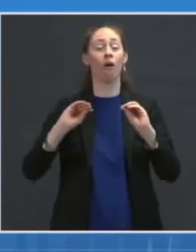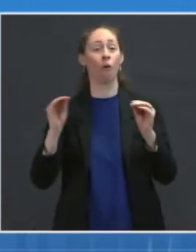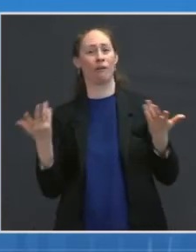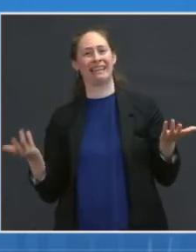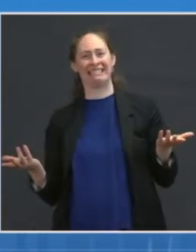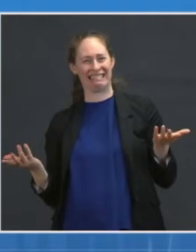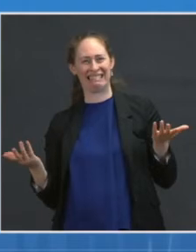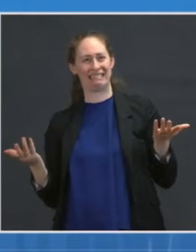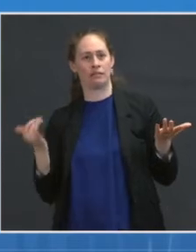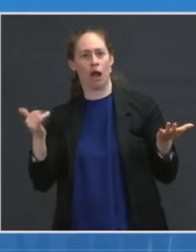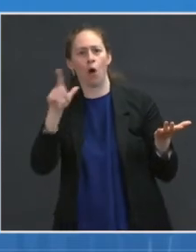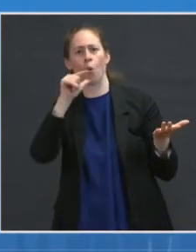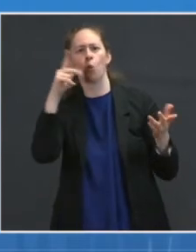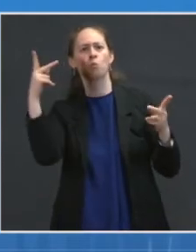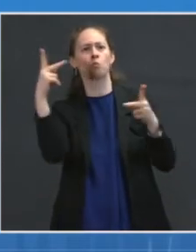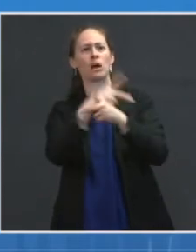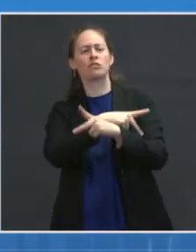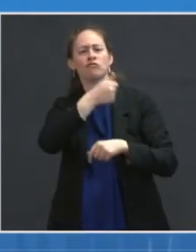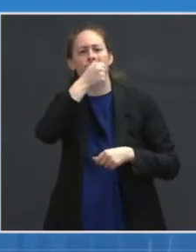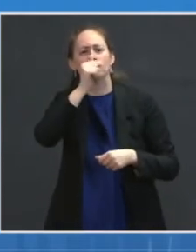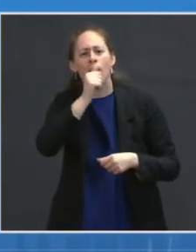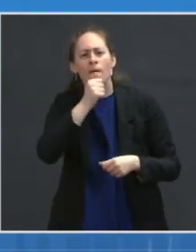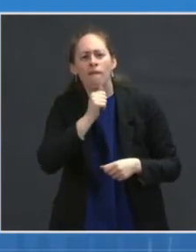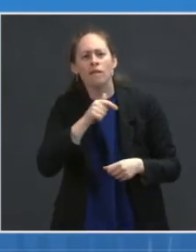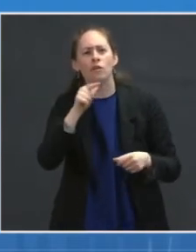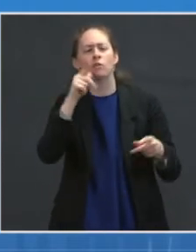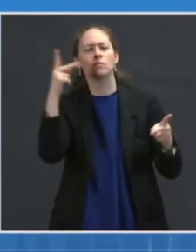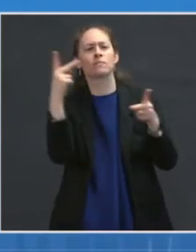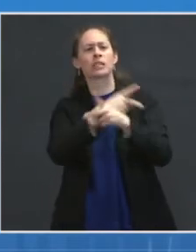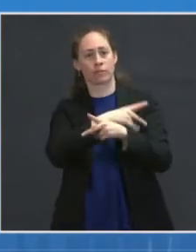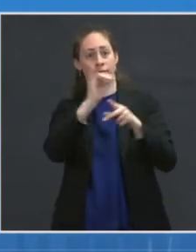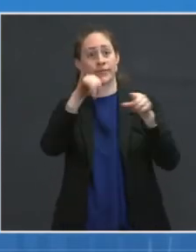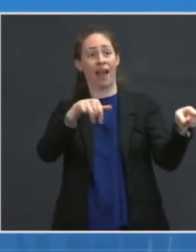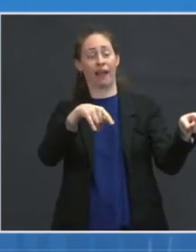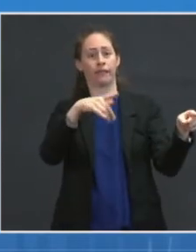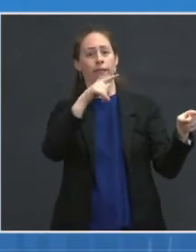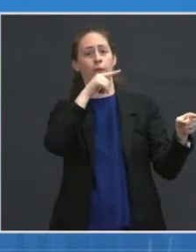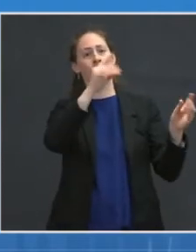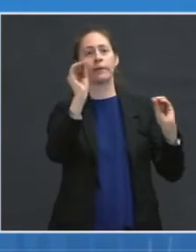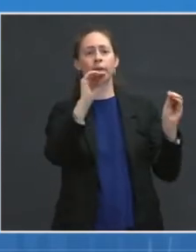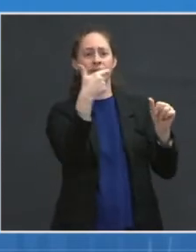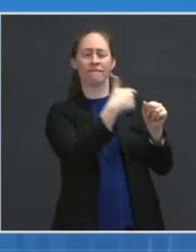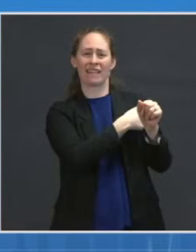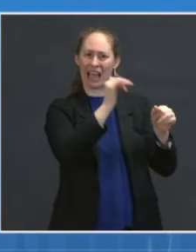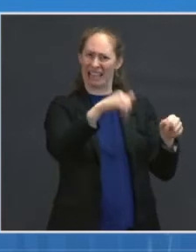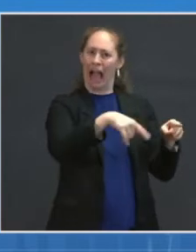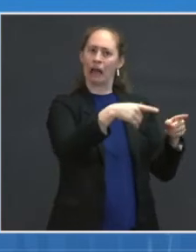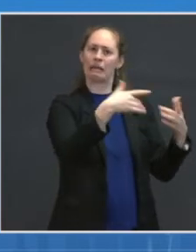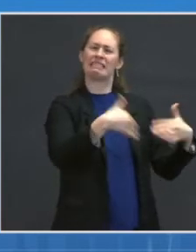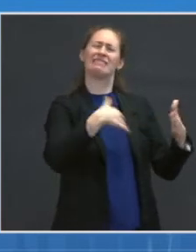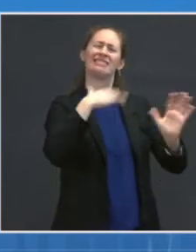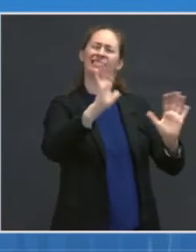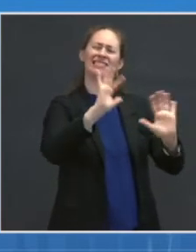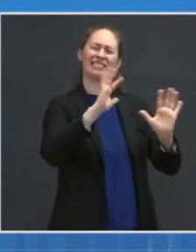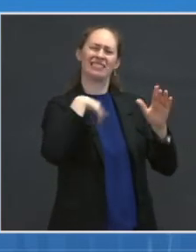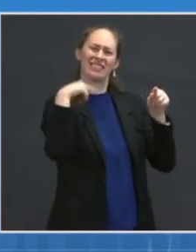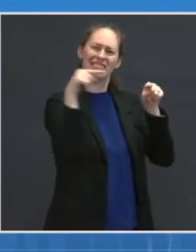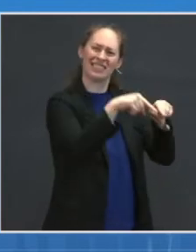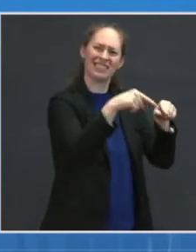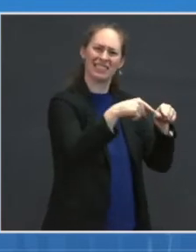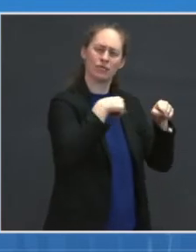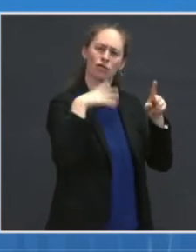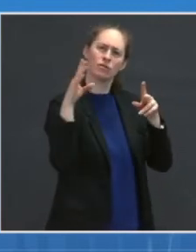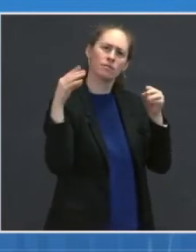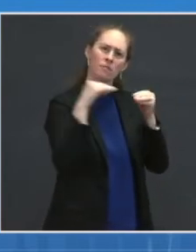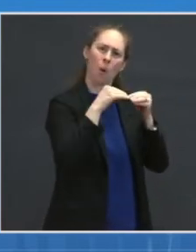virus, also getting the least access to the vaccine. There are some success stories. I think it's too early to report that we figured this out. I think